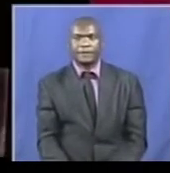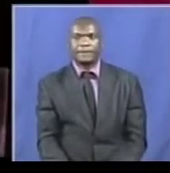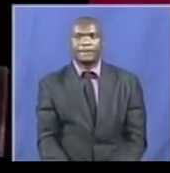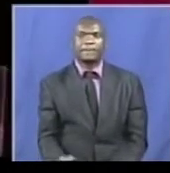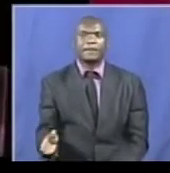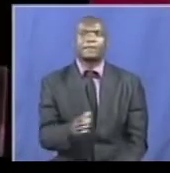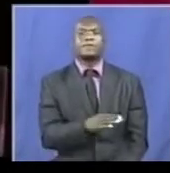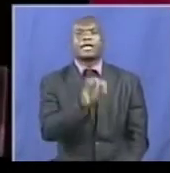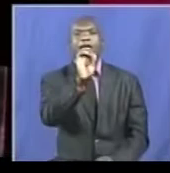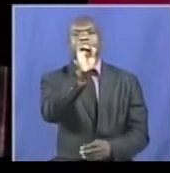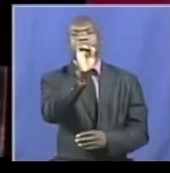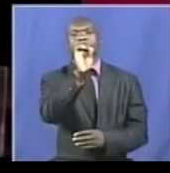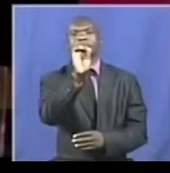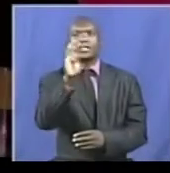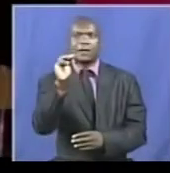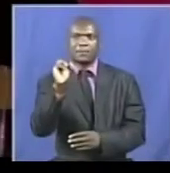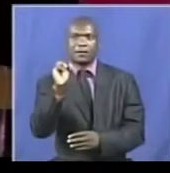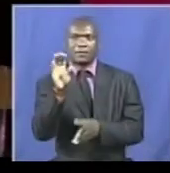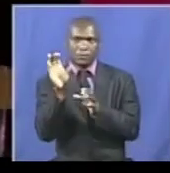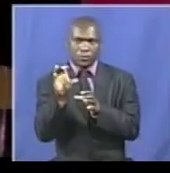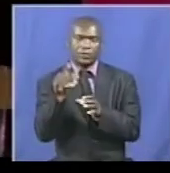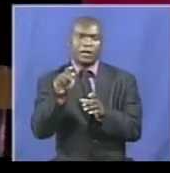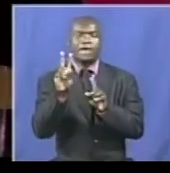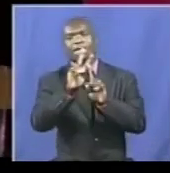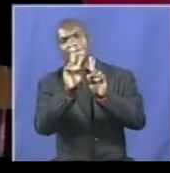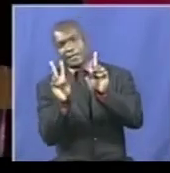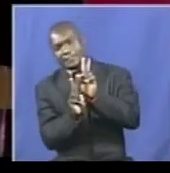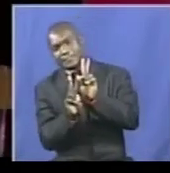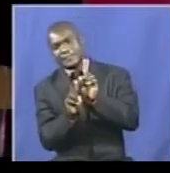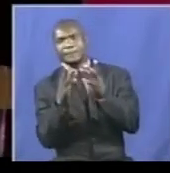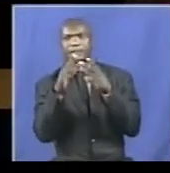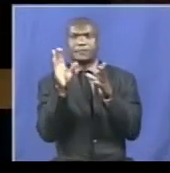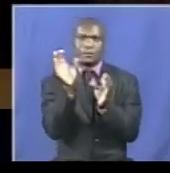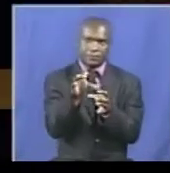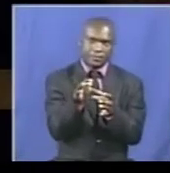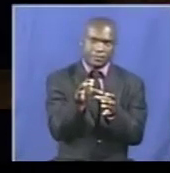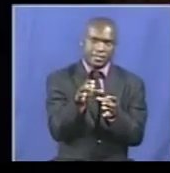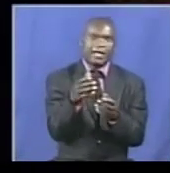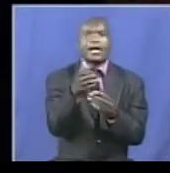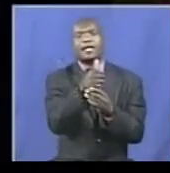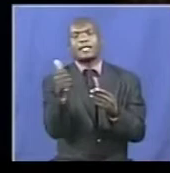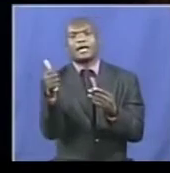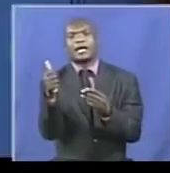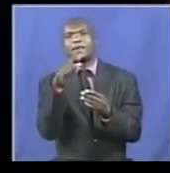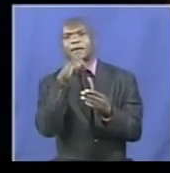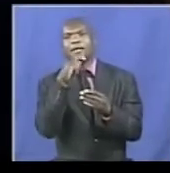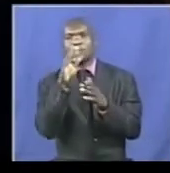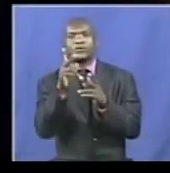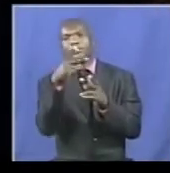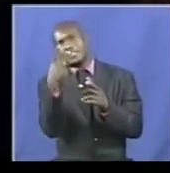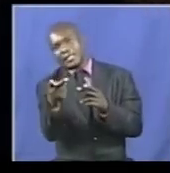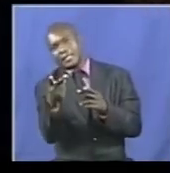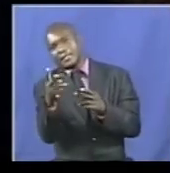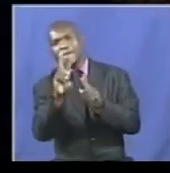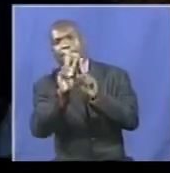Comrade Emerson Minangakwa is in line to become the country's first vice president, while Comrade Pelekezel Ampoko will become the second vice